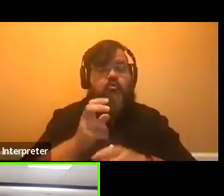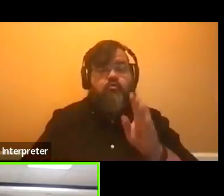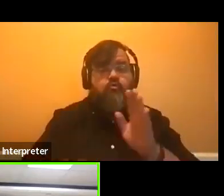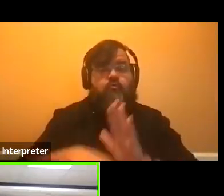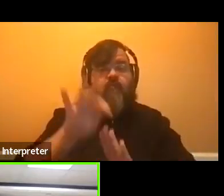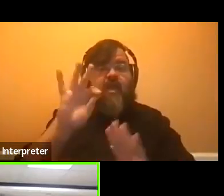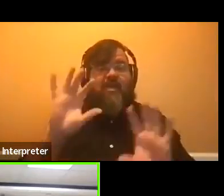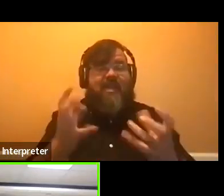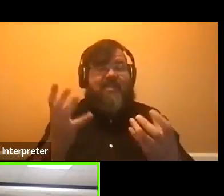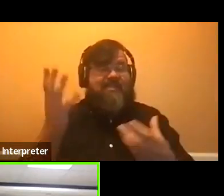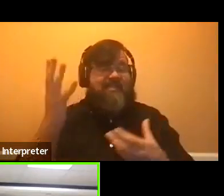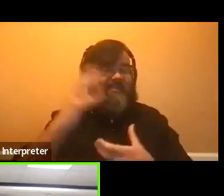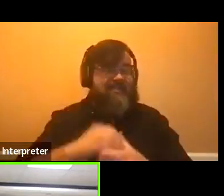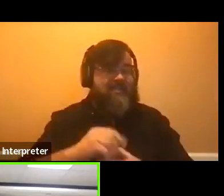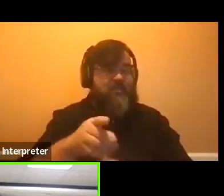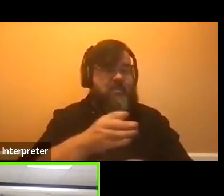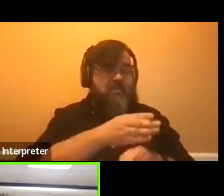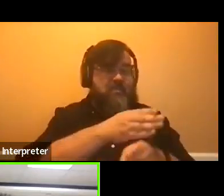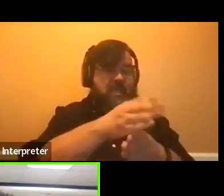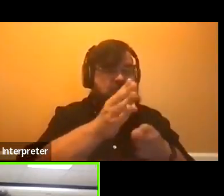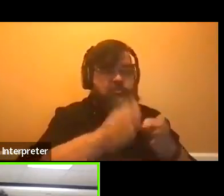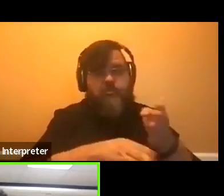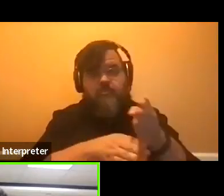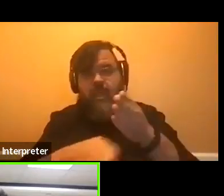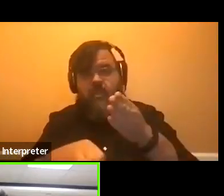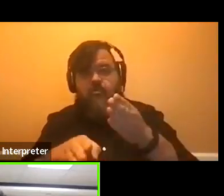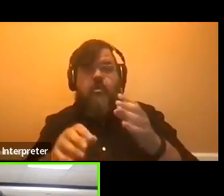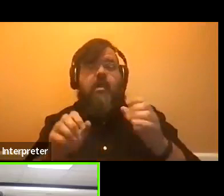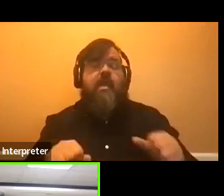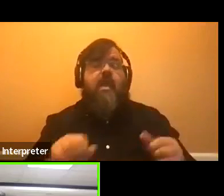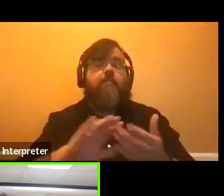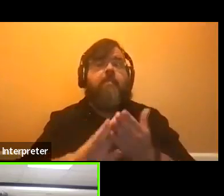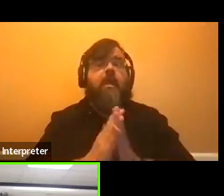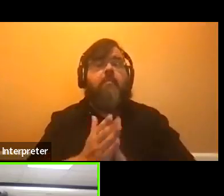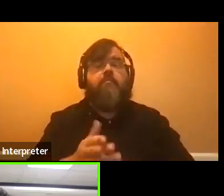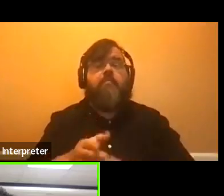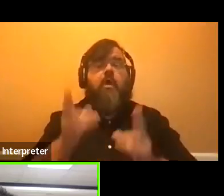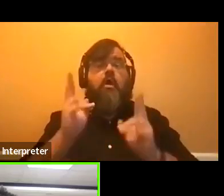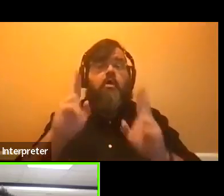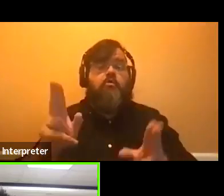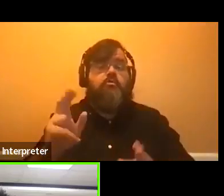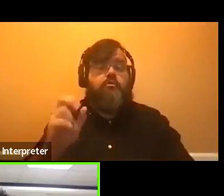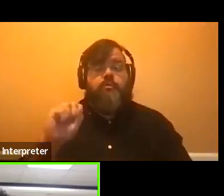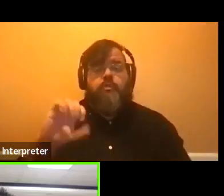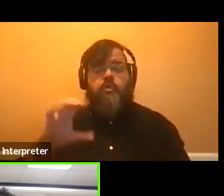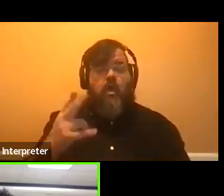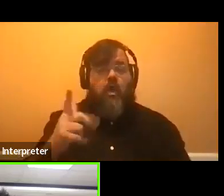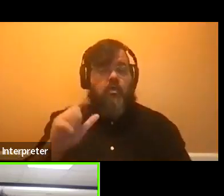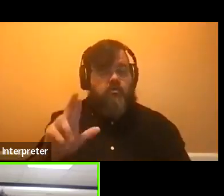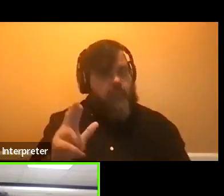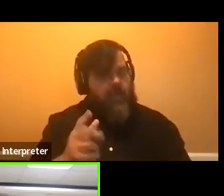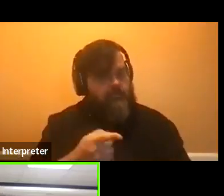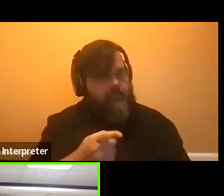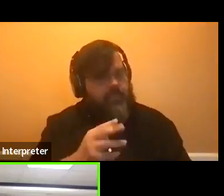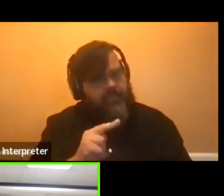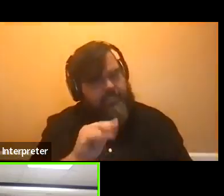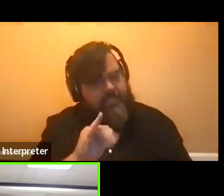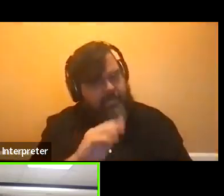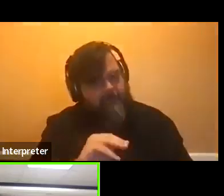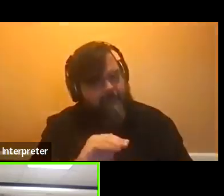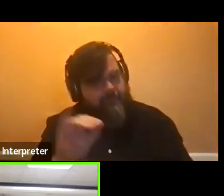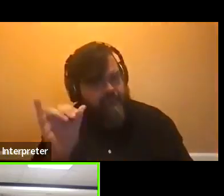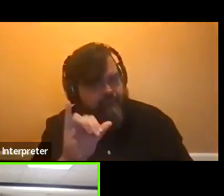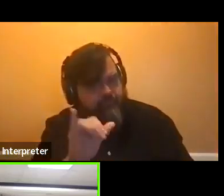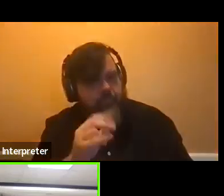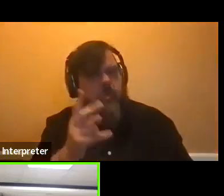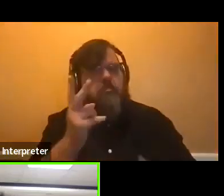minor, you can, like, progress to become an honors scholar. I know I'm an honors scholar. I think, Nim, are you also an honors scholar? And so